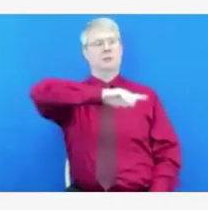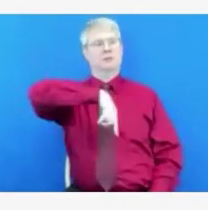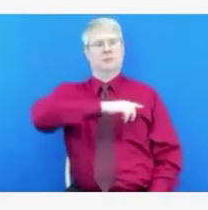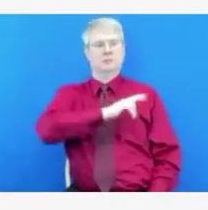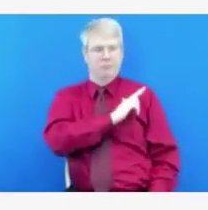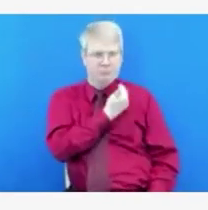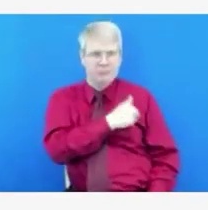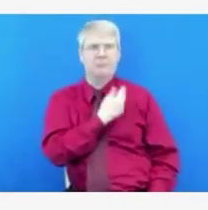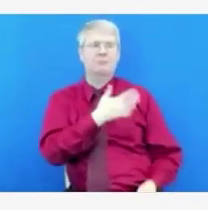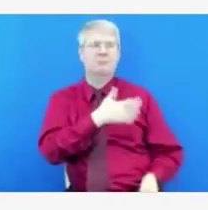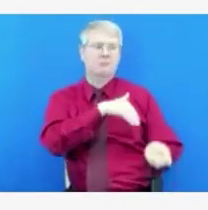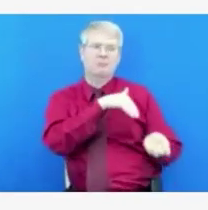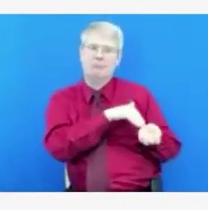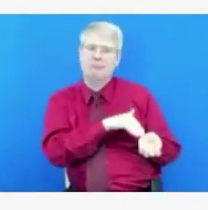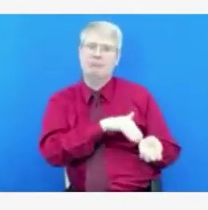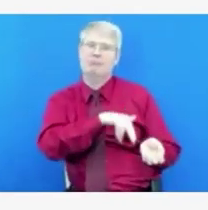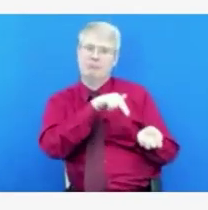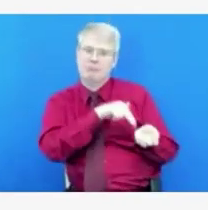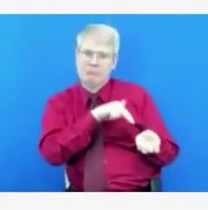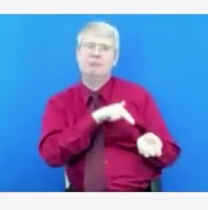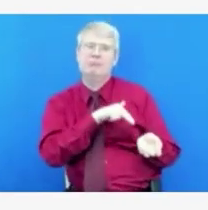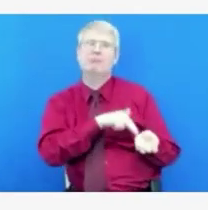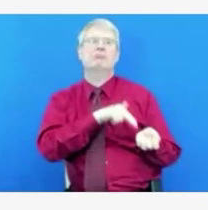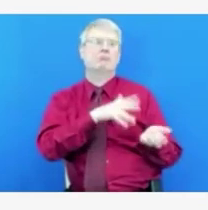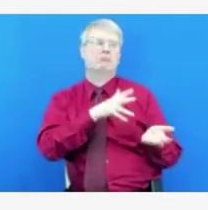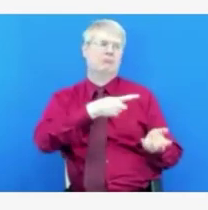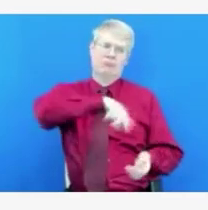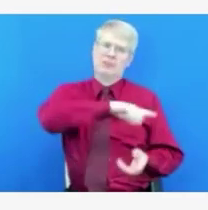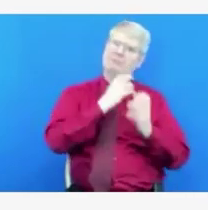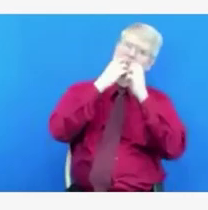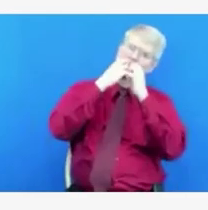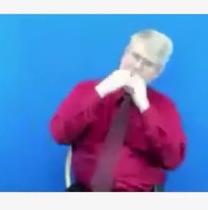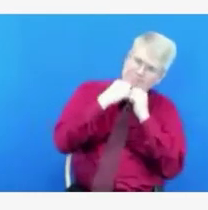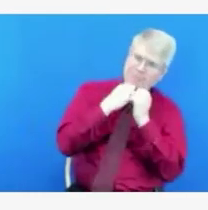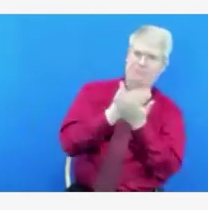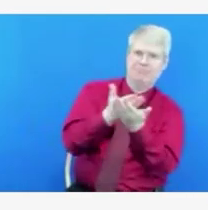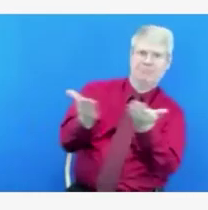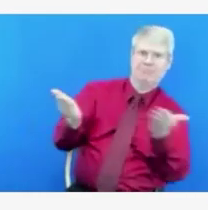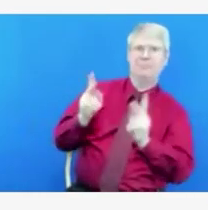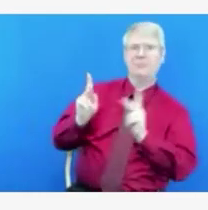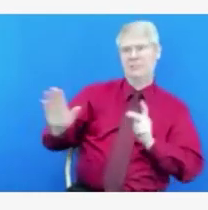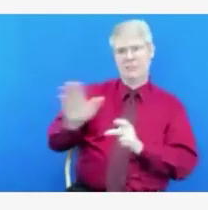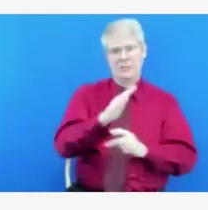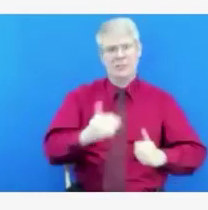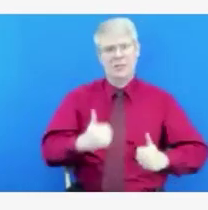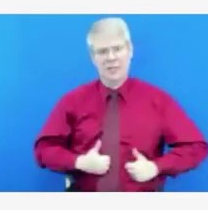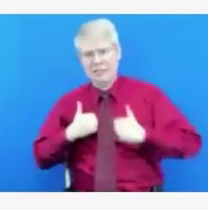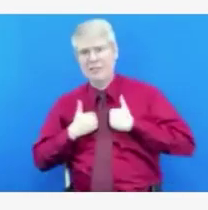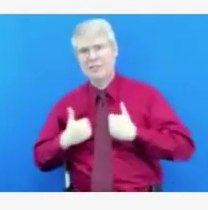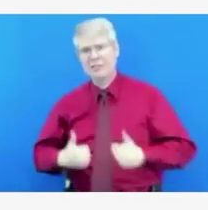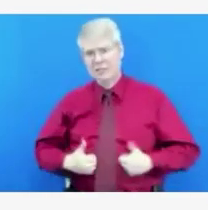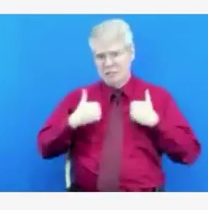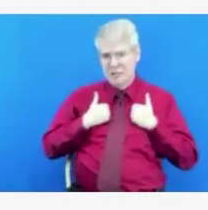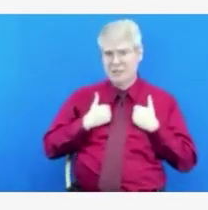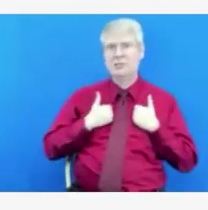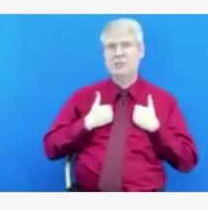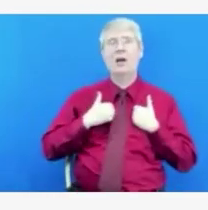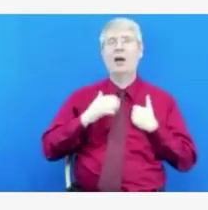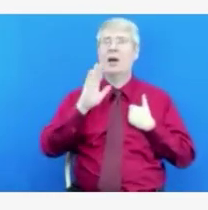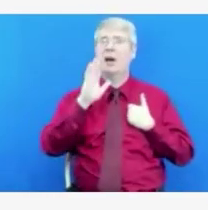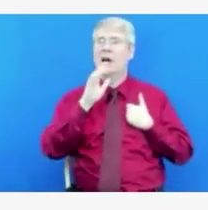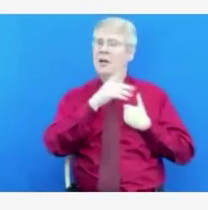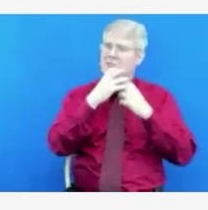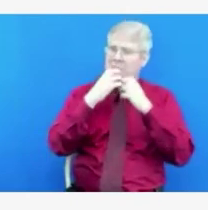man as we go forward because none of us are superhuman. And we all have a limit to how much work we're able to do